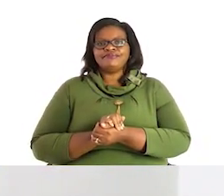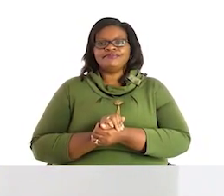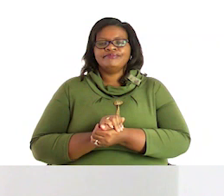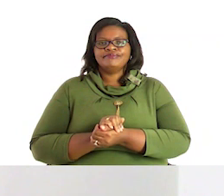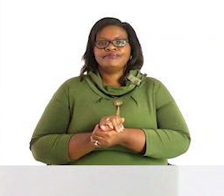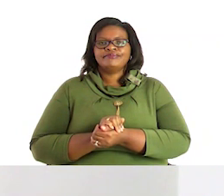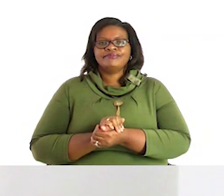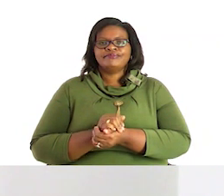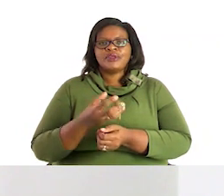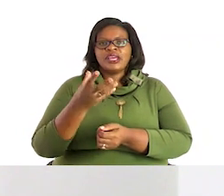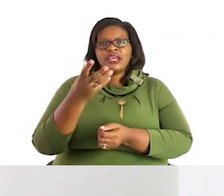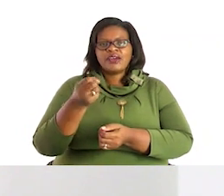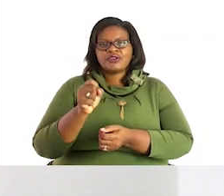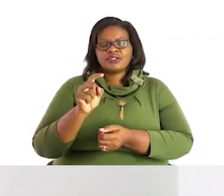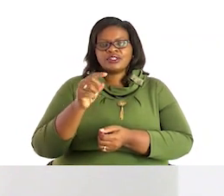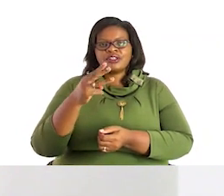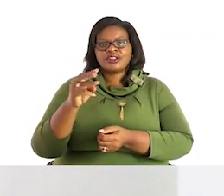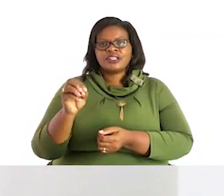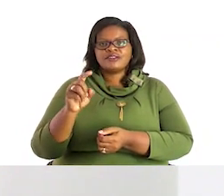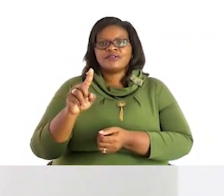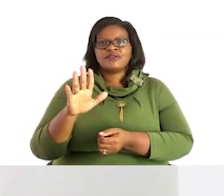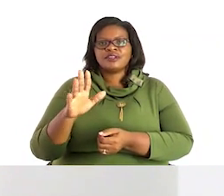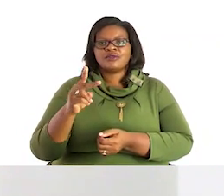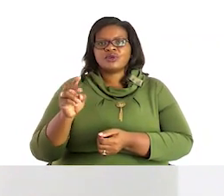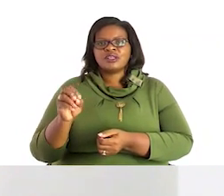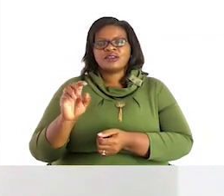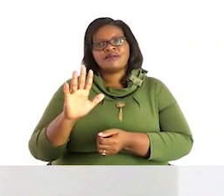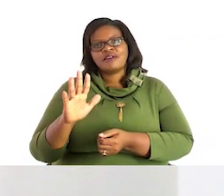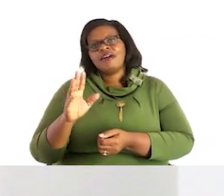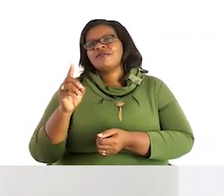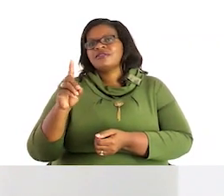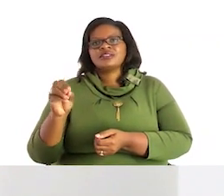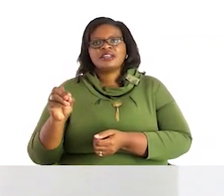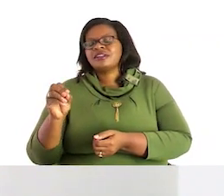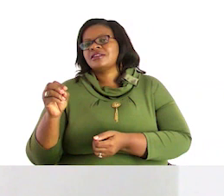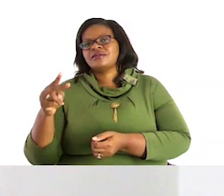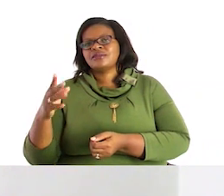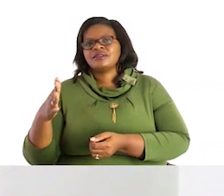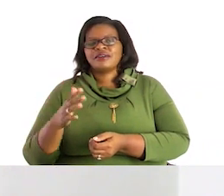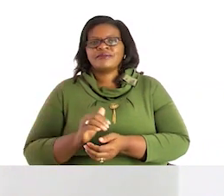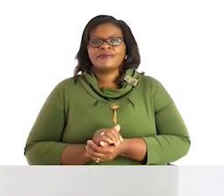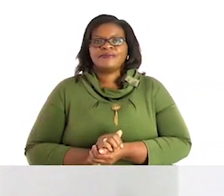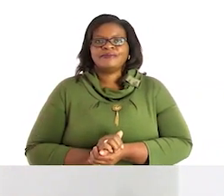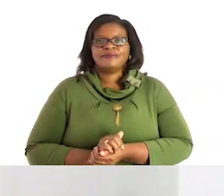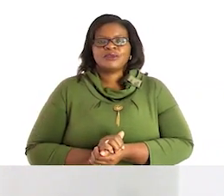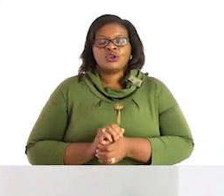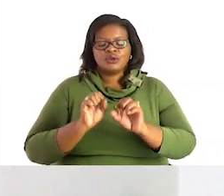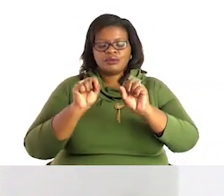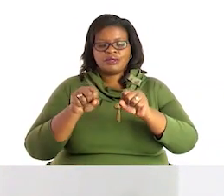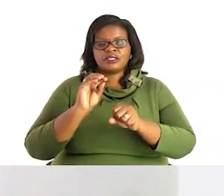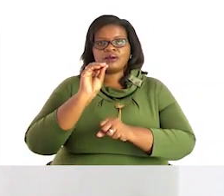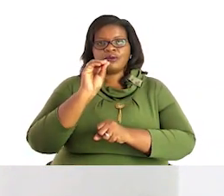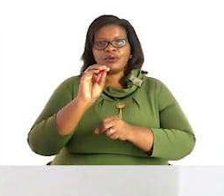we are having 13, 15, 25, 5, 10 and 25 we are supposed to arrange those numbers